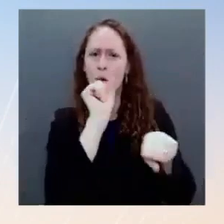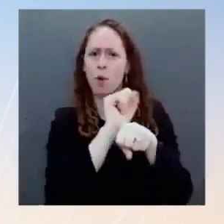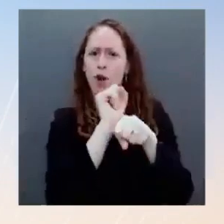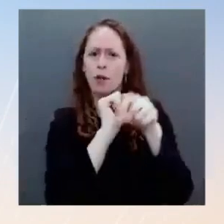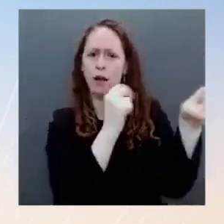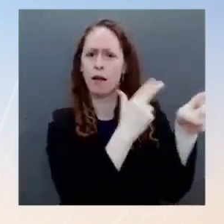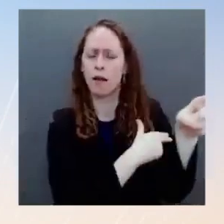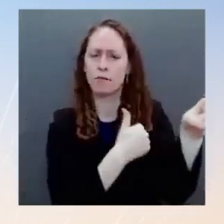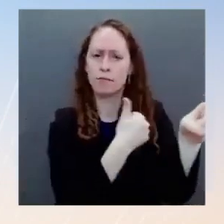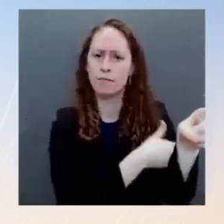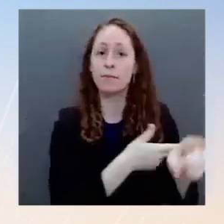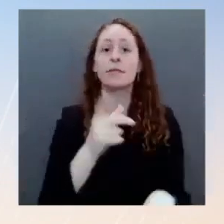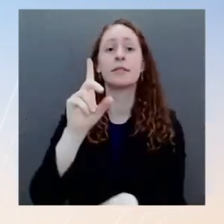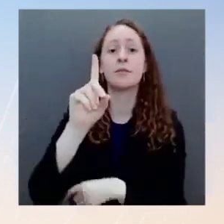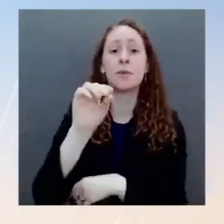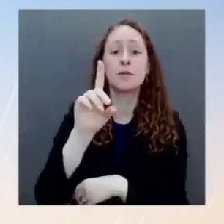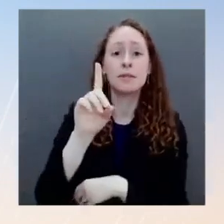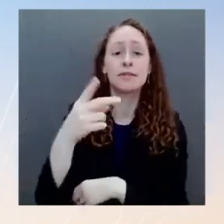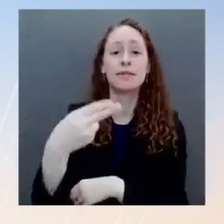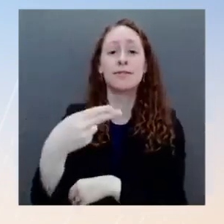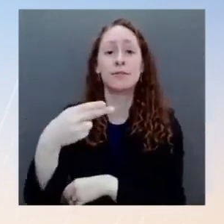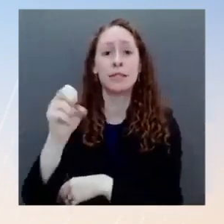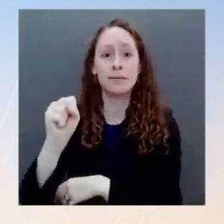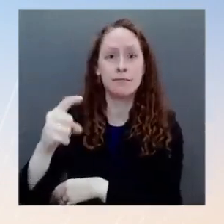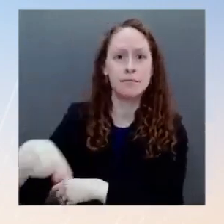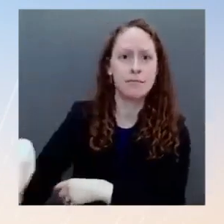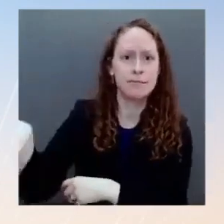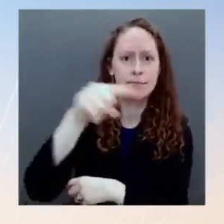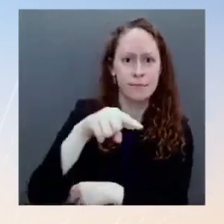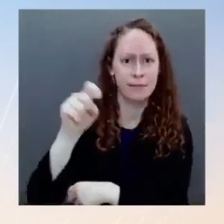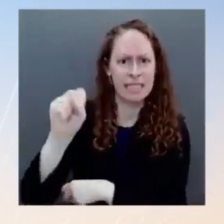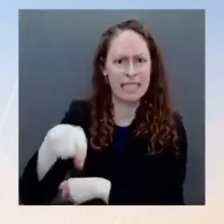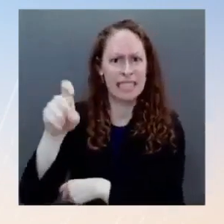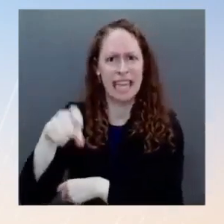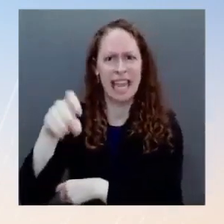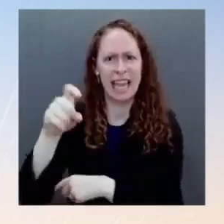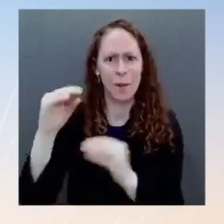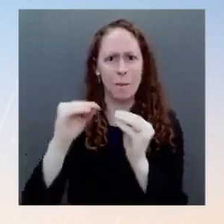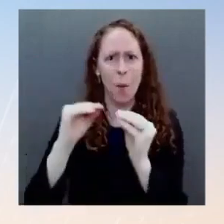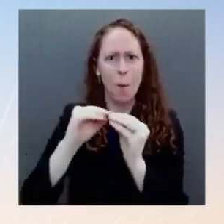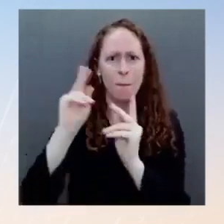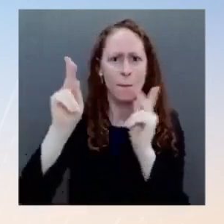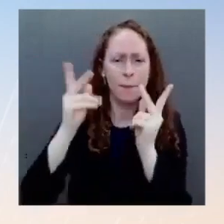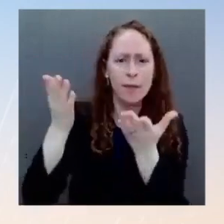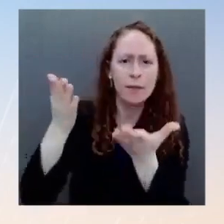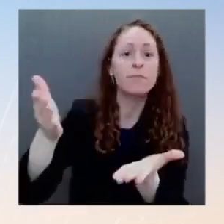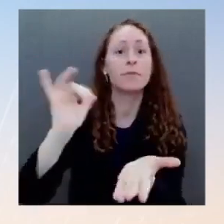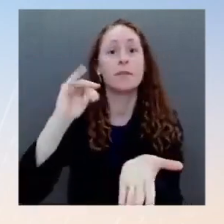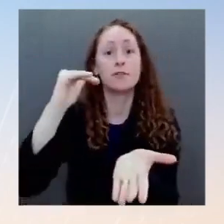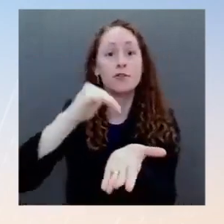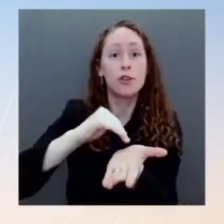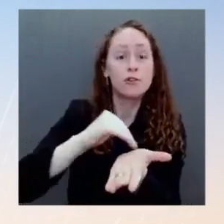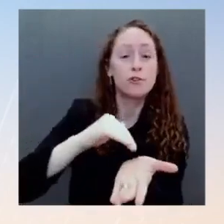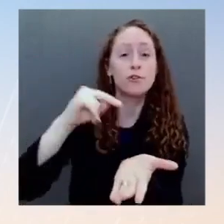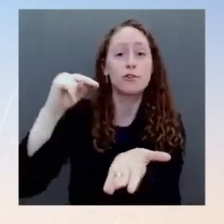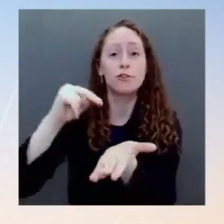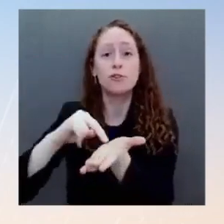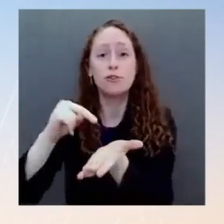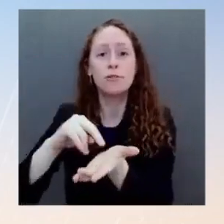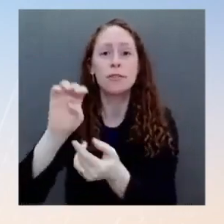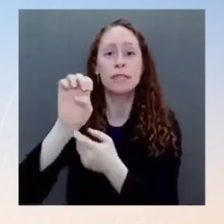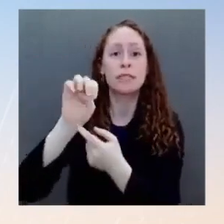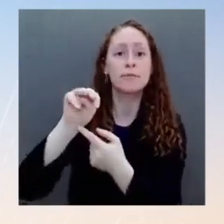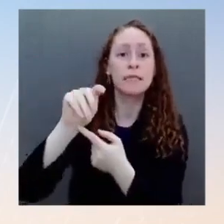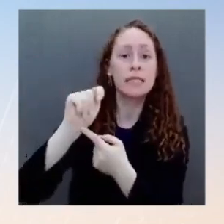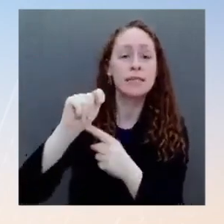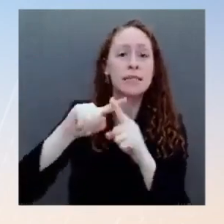push even more medical teams out the door to communities who need it most. I've seen firsthand the impacts of these teams